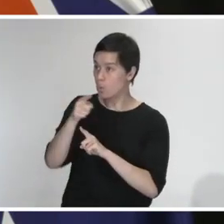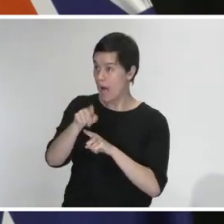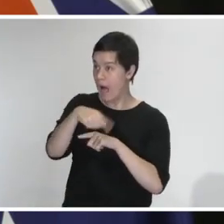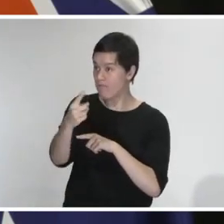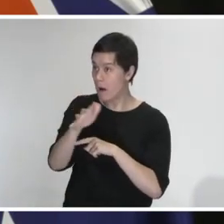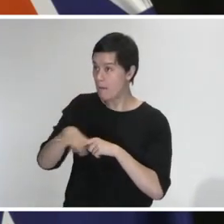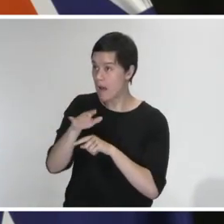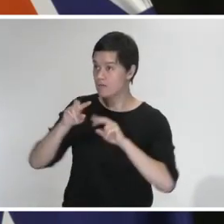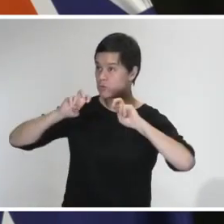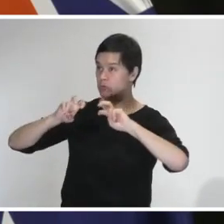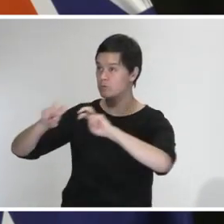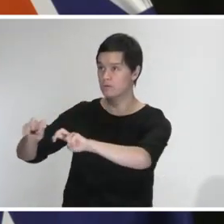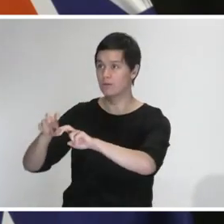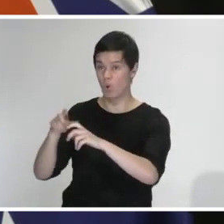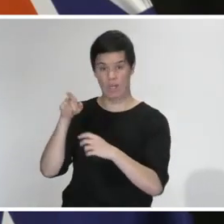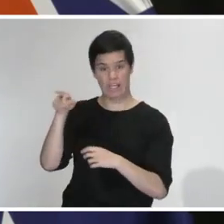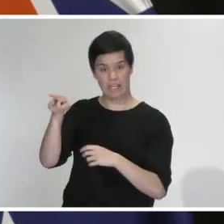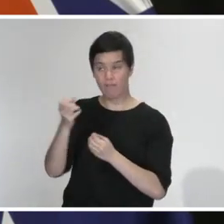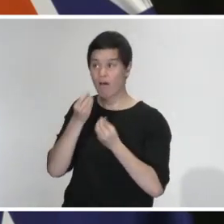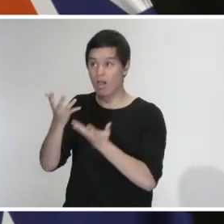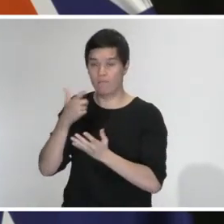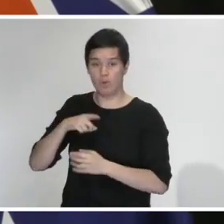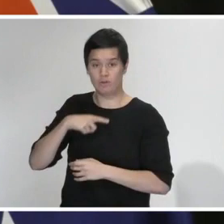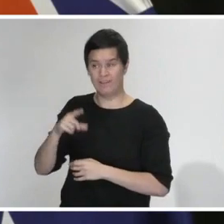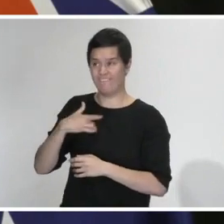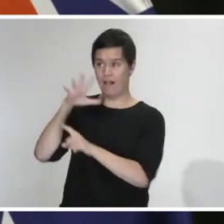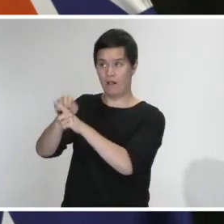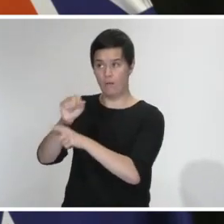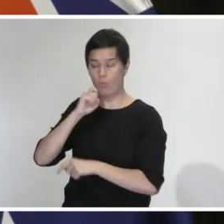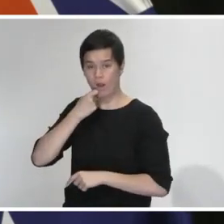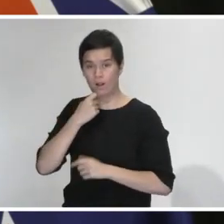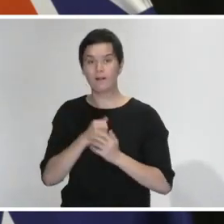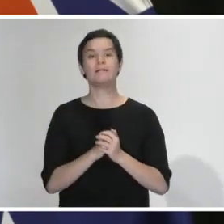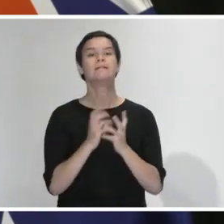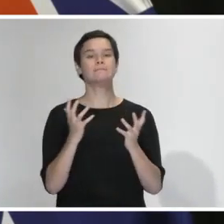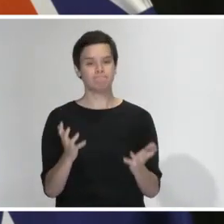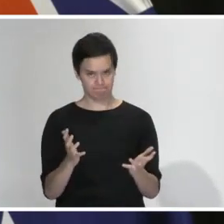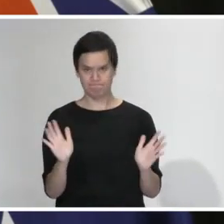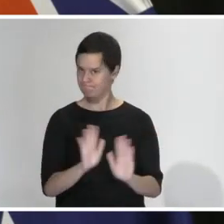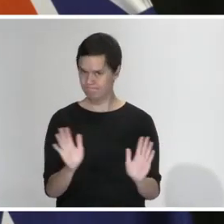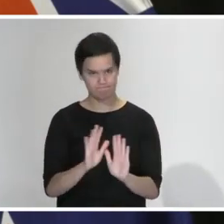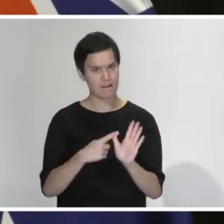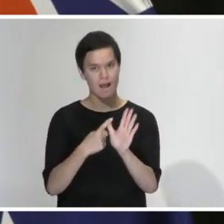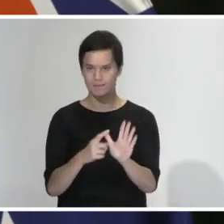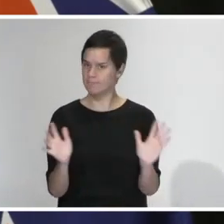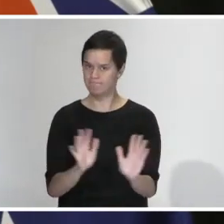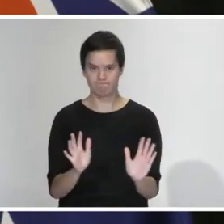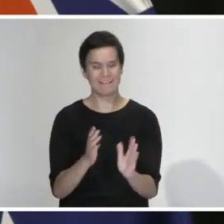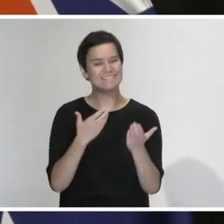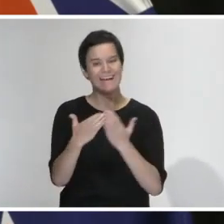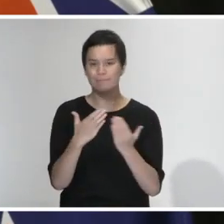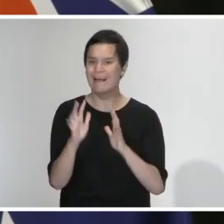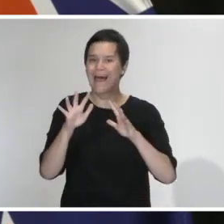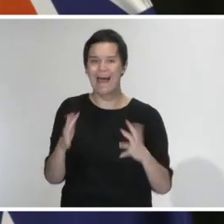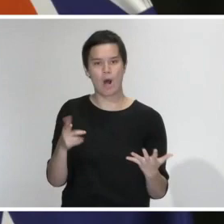not the case. It was offered up over the course of him preparing for select committee this morning. But regardless of how it came up,